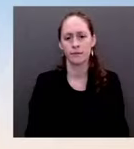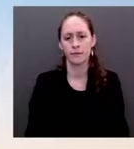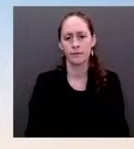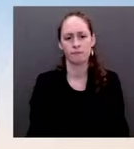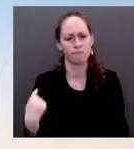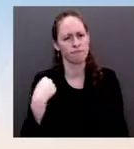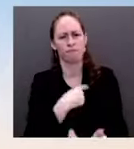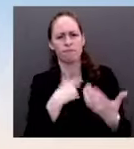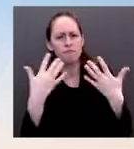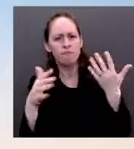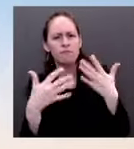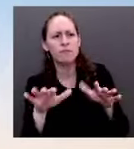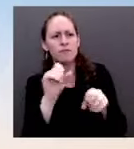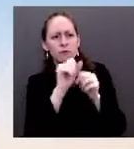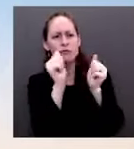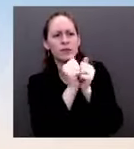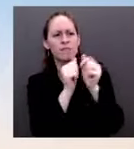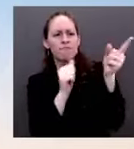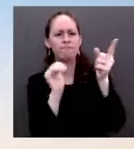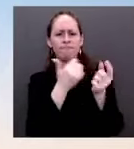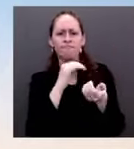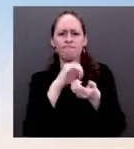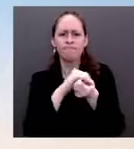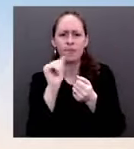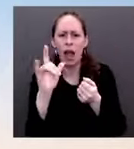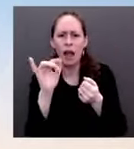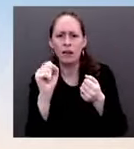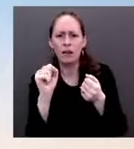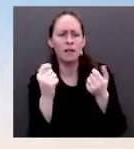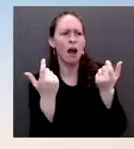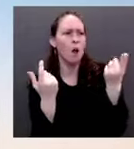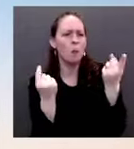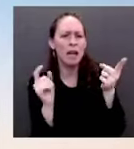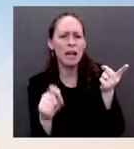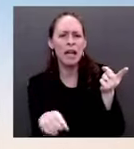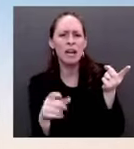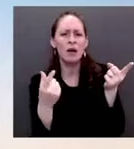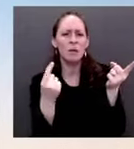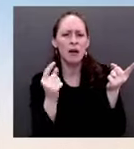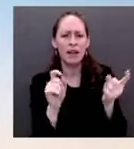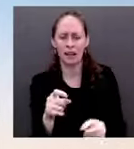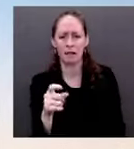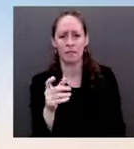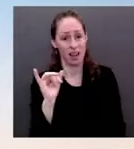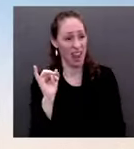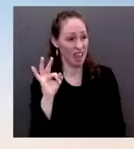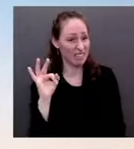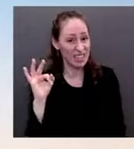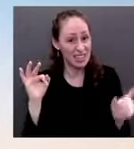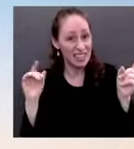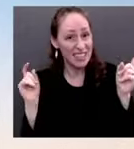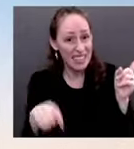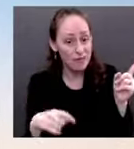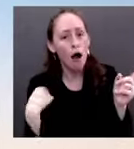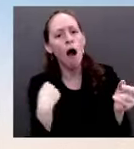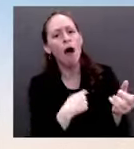clear that we will support whatever their needs are, should they have security needs. But I don't have anything more to predict for you at this point in time. If I may ask one